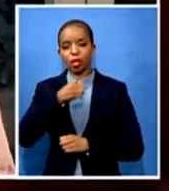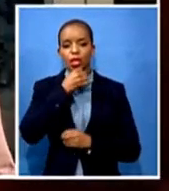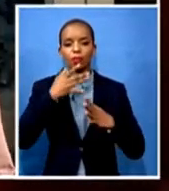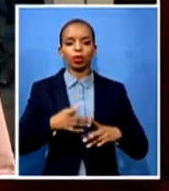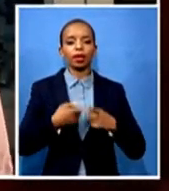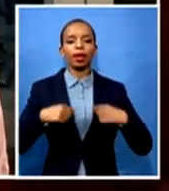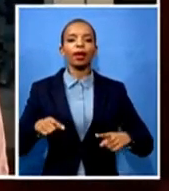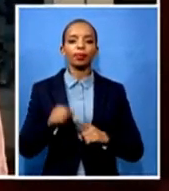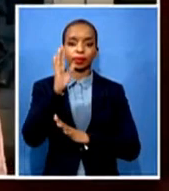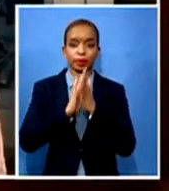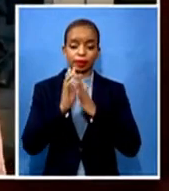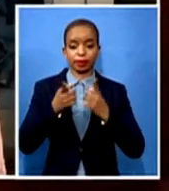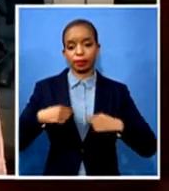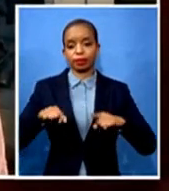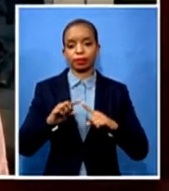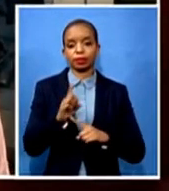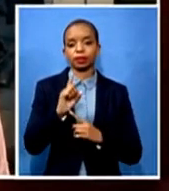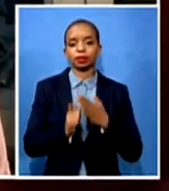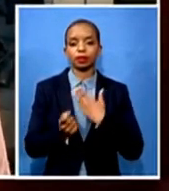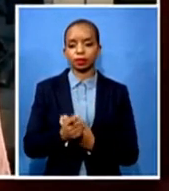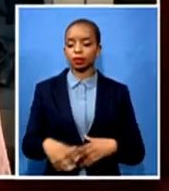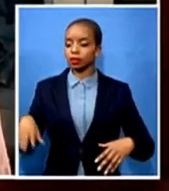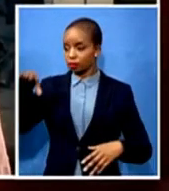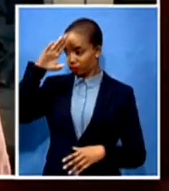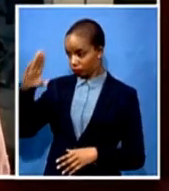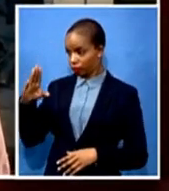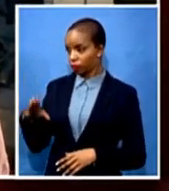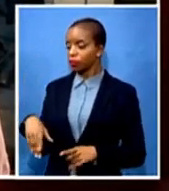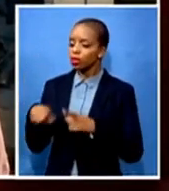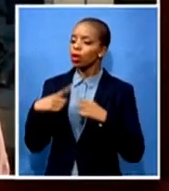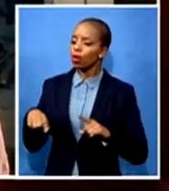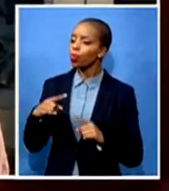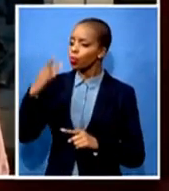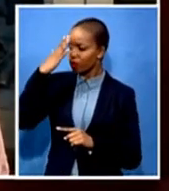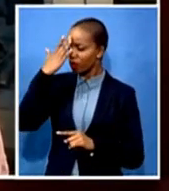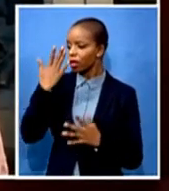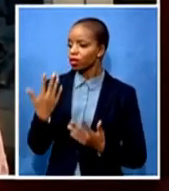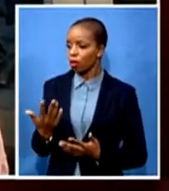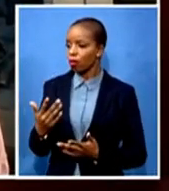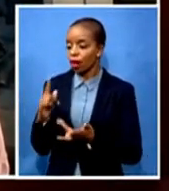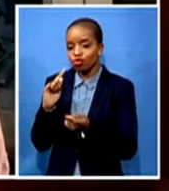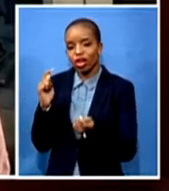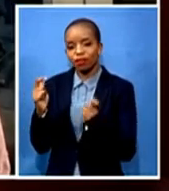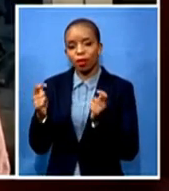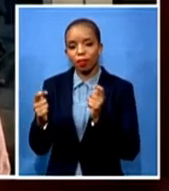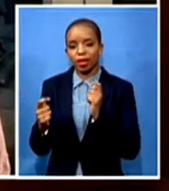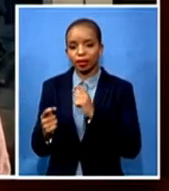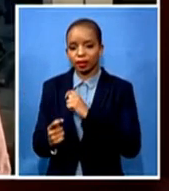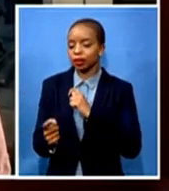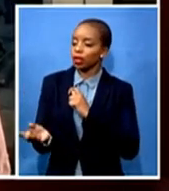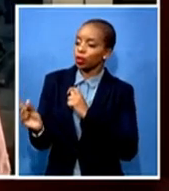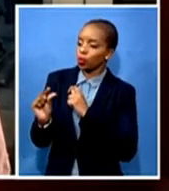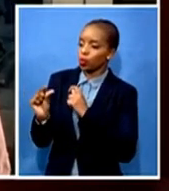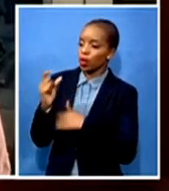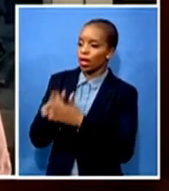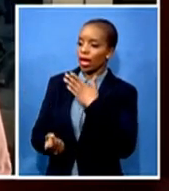you. So we know that transformation is near and dear to Makaya's heart. How does he, you know, plan